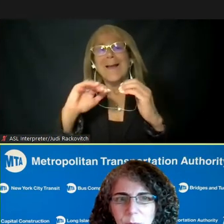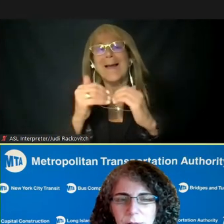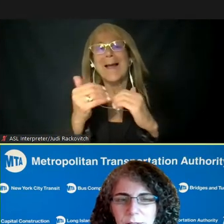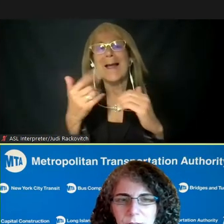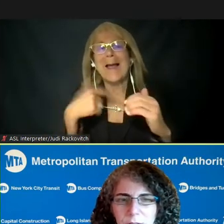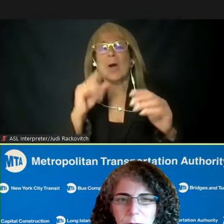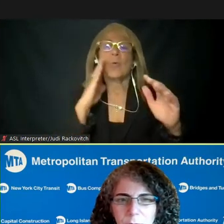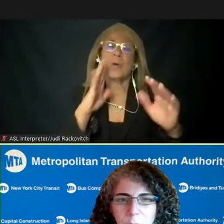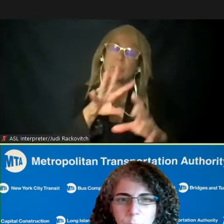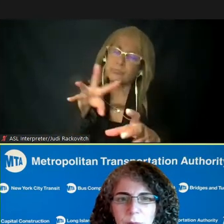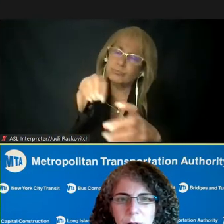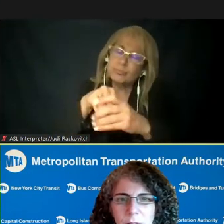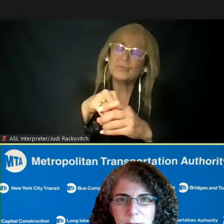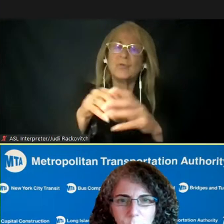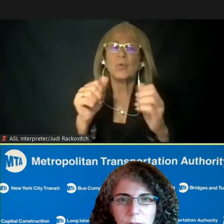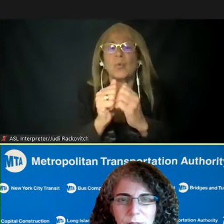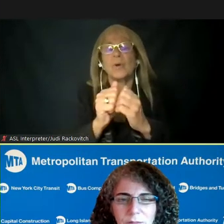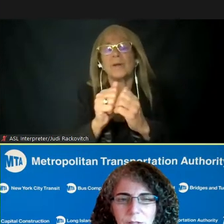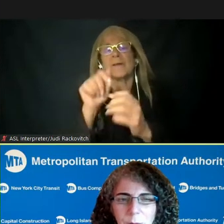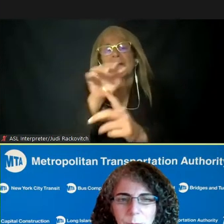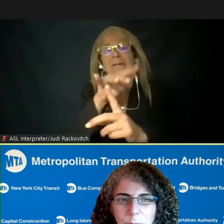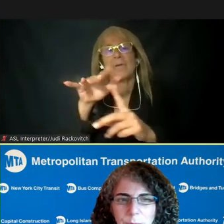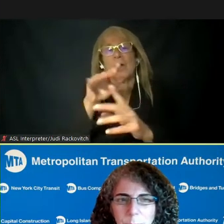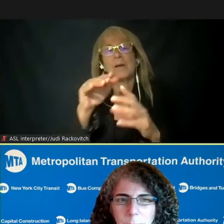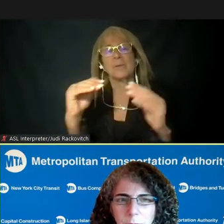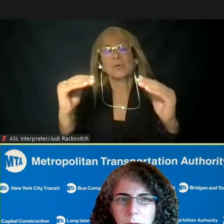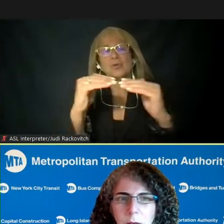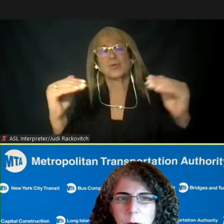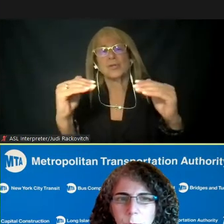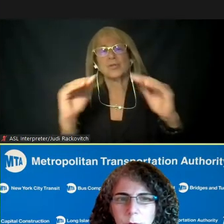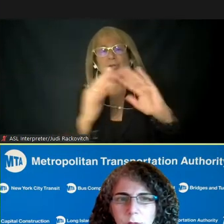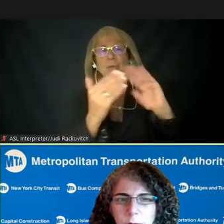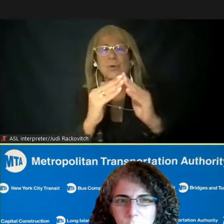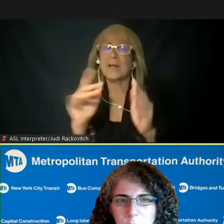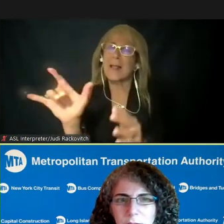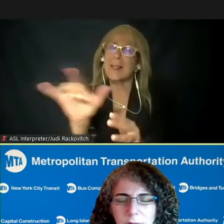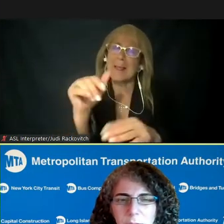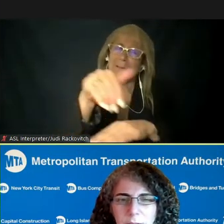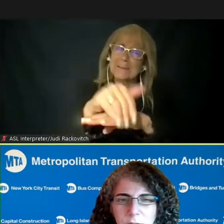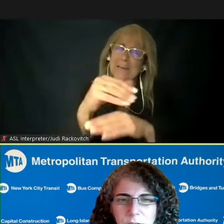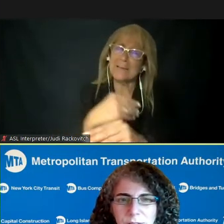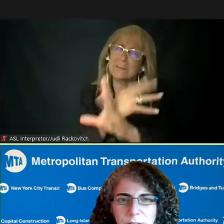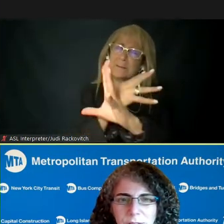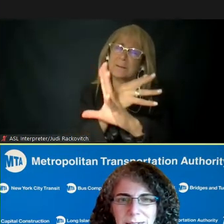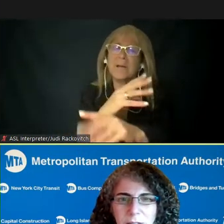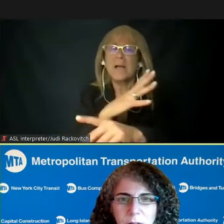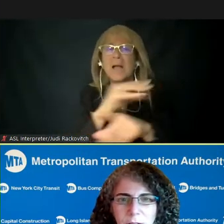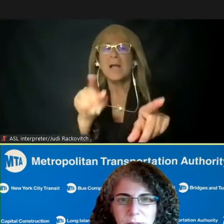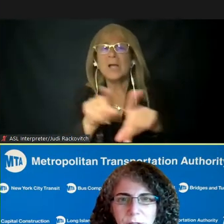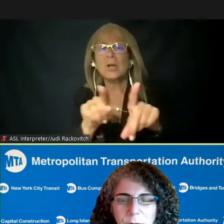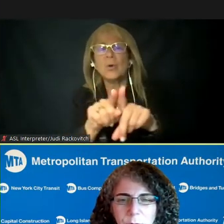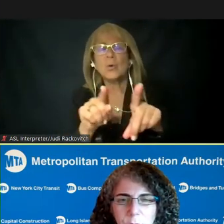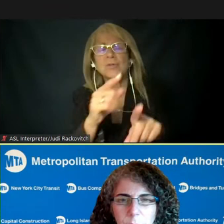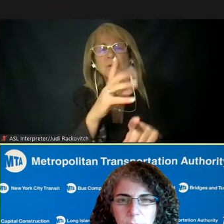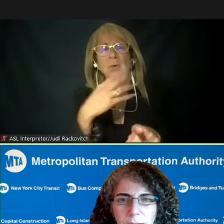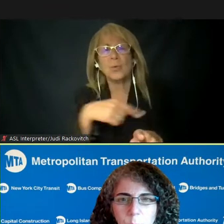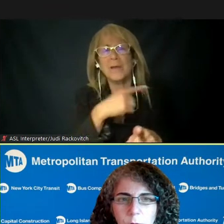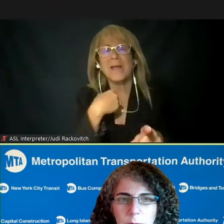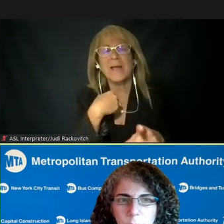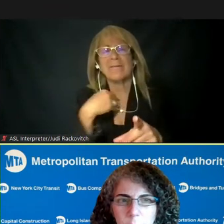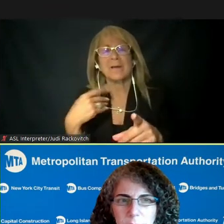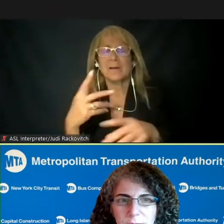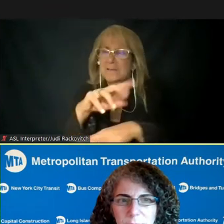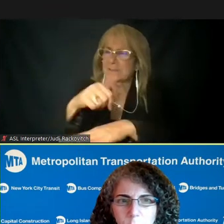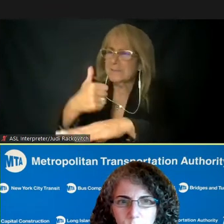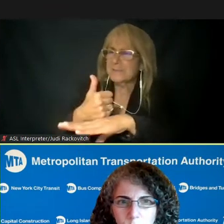justice communities, including webinars like the one this evening. We've also formed an environmental justice technical advisory group and